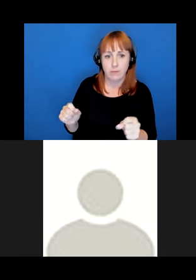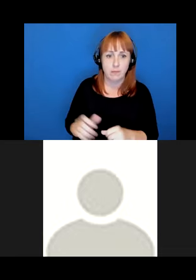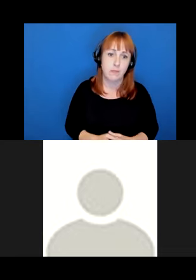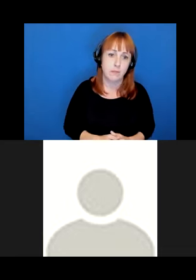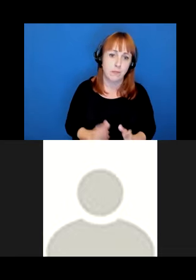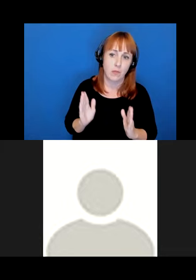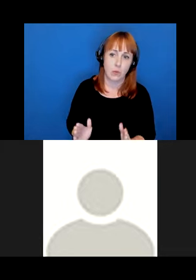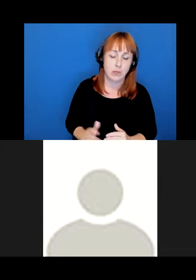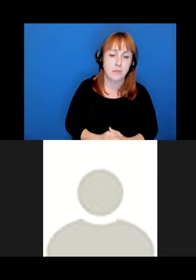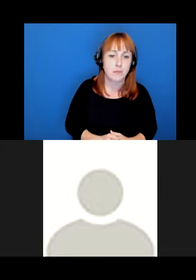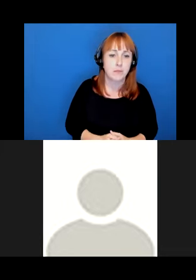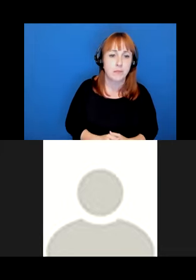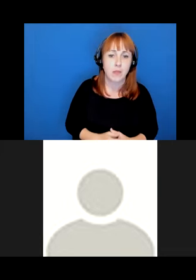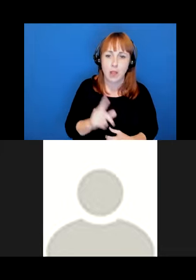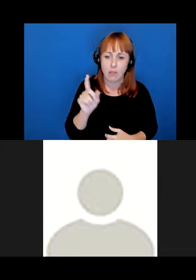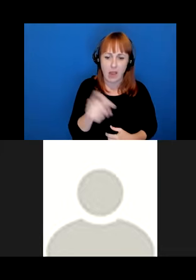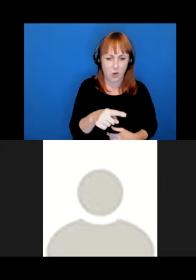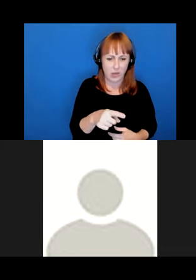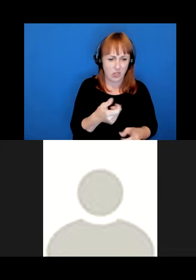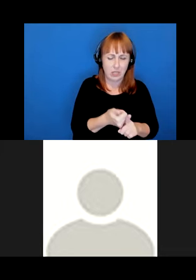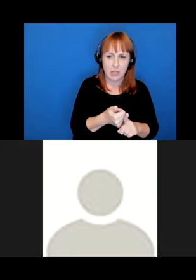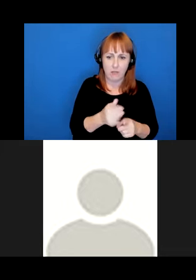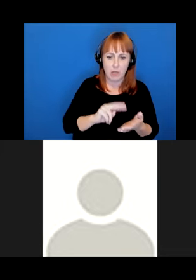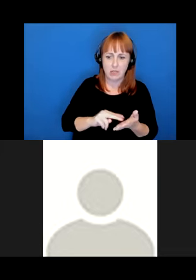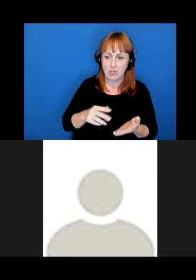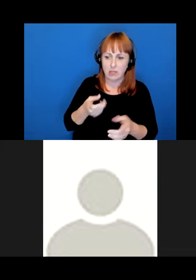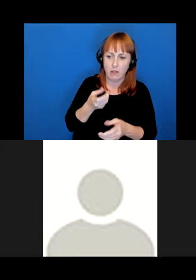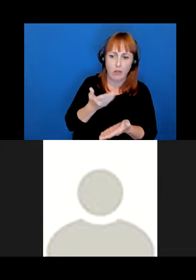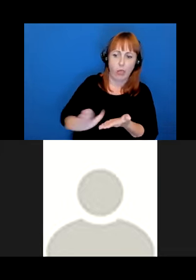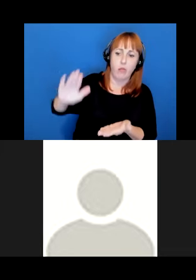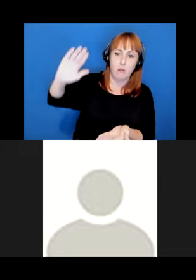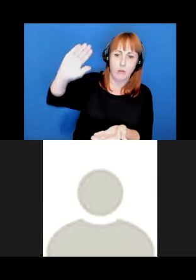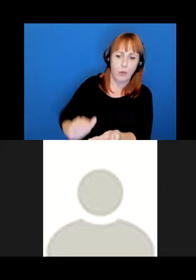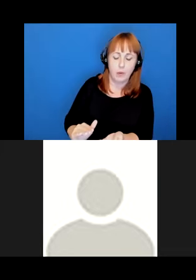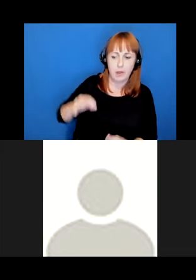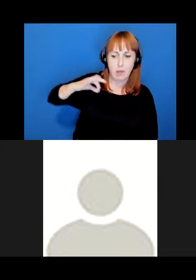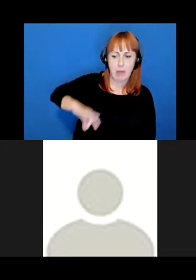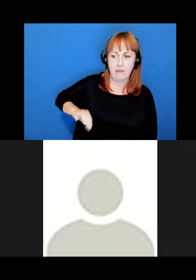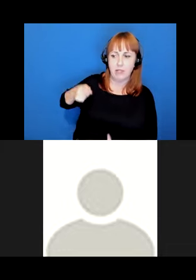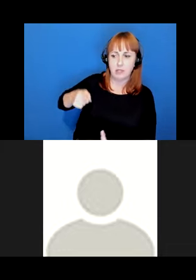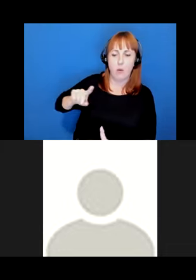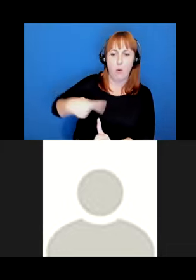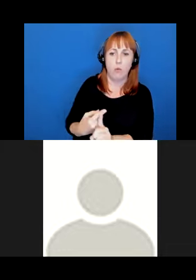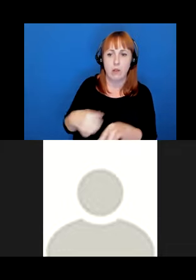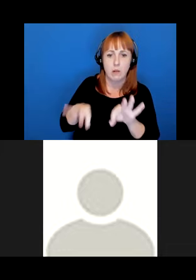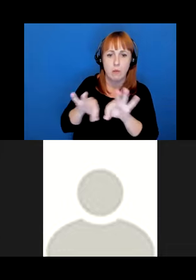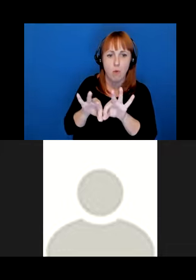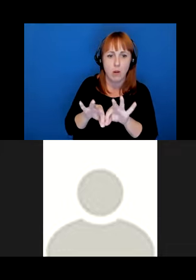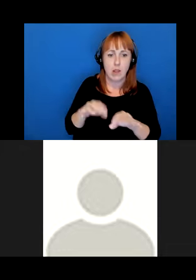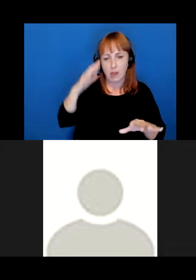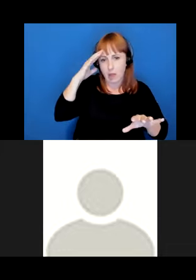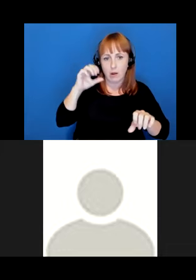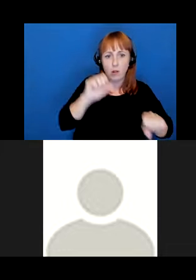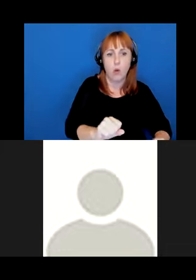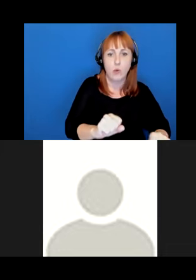This question reduces indigenous languages to what they can yield for linguistic science and easily evokes the recurring colonial frame of